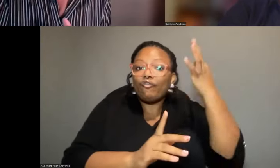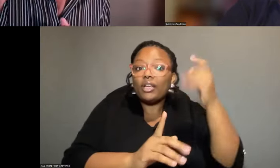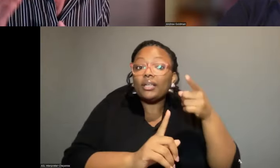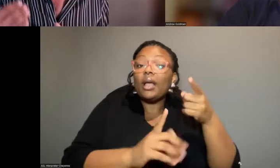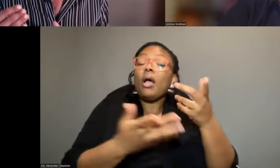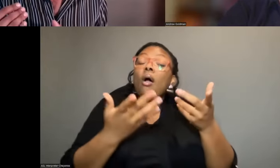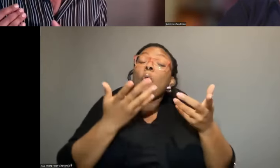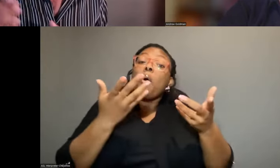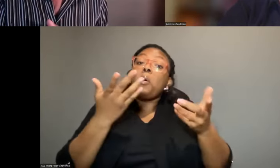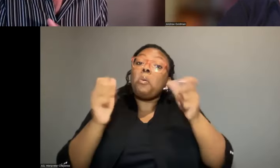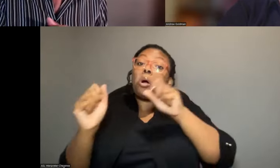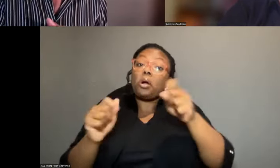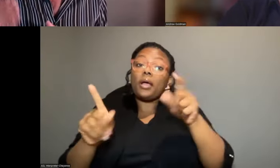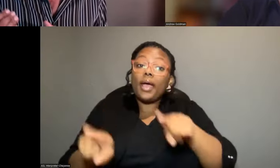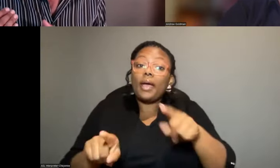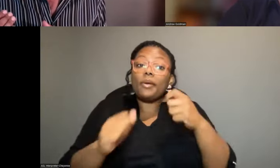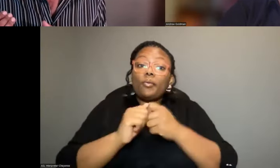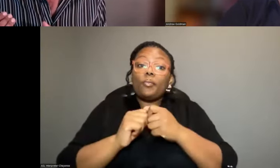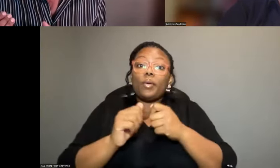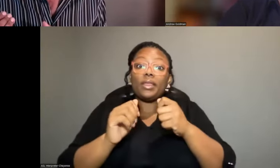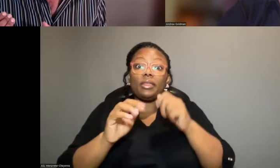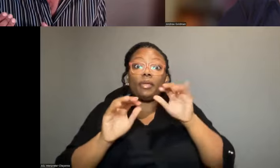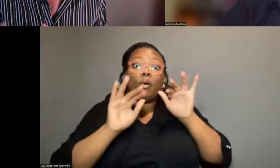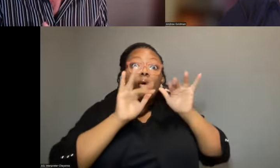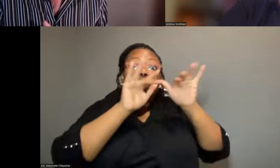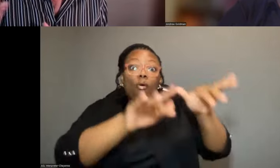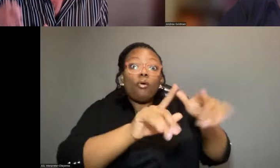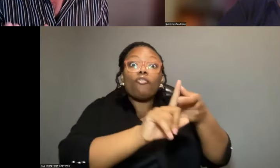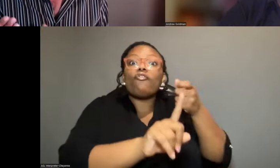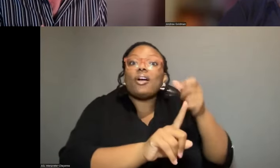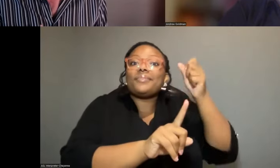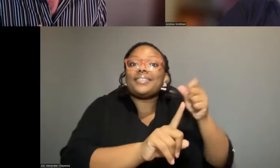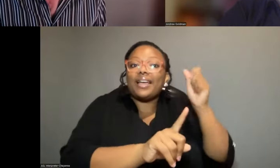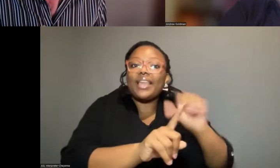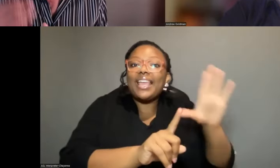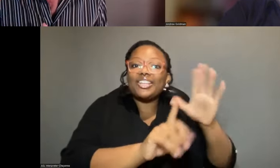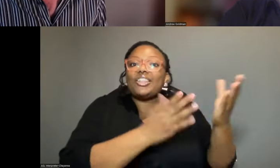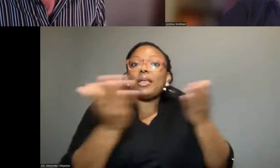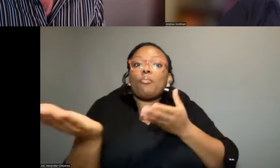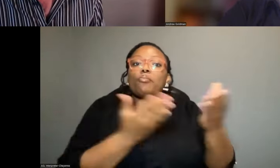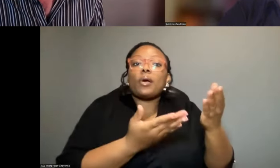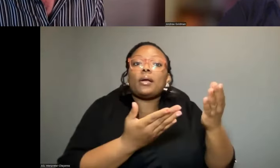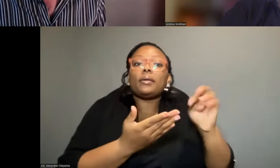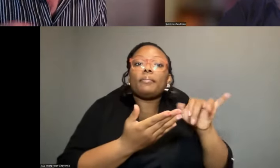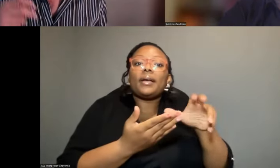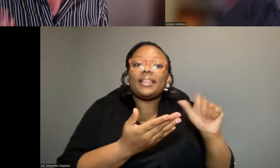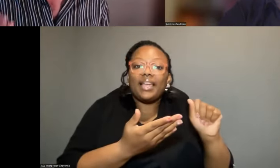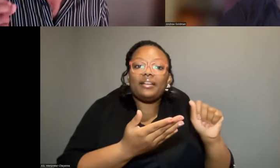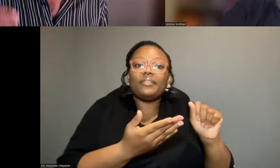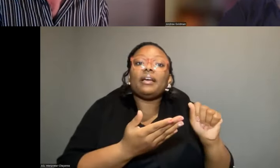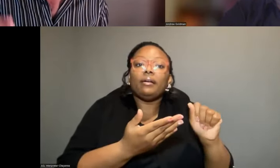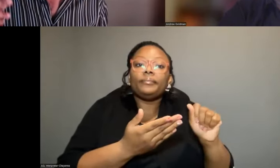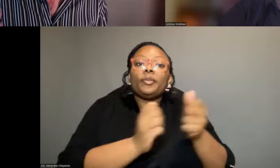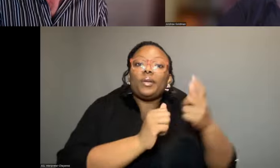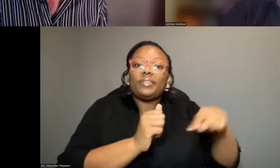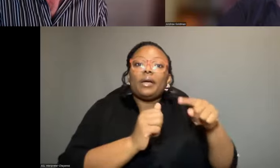What may have then happened was that with the influx of people coming from South Asia, they brought malaria falciparum, which is a much